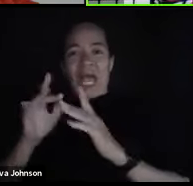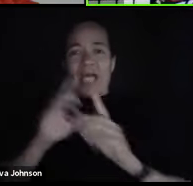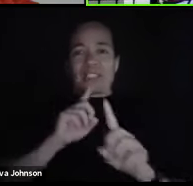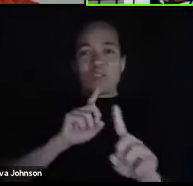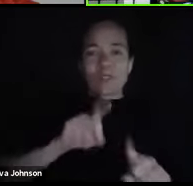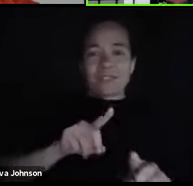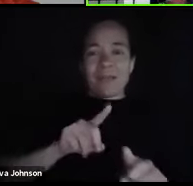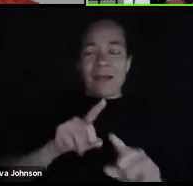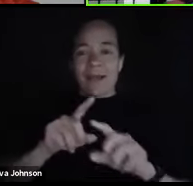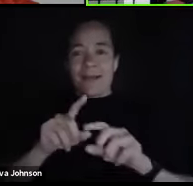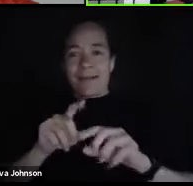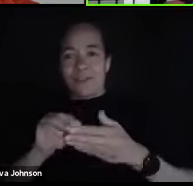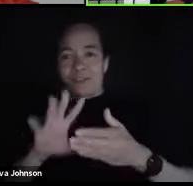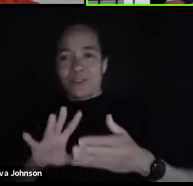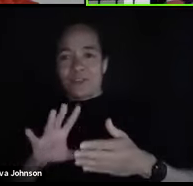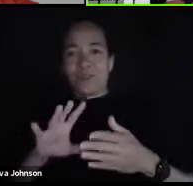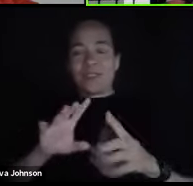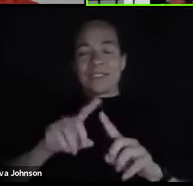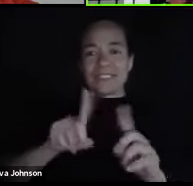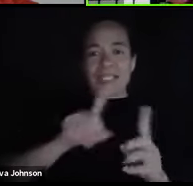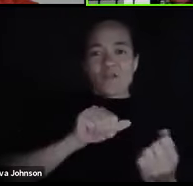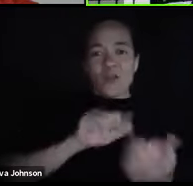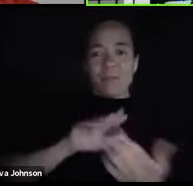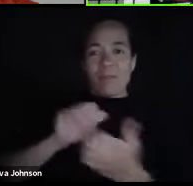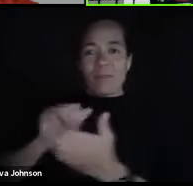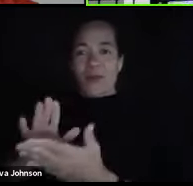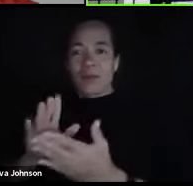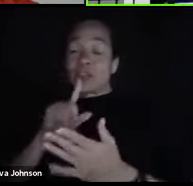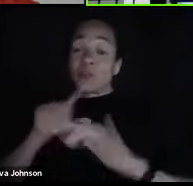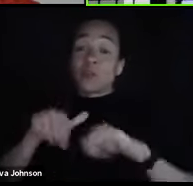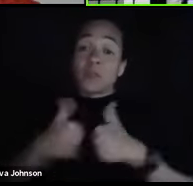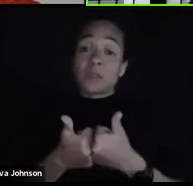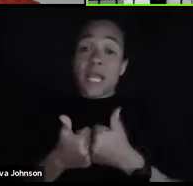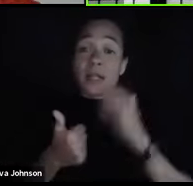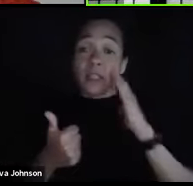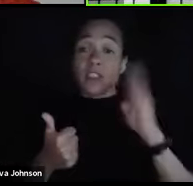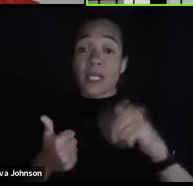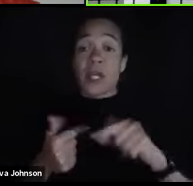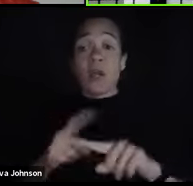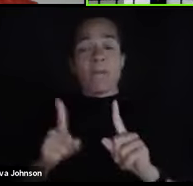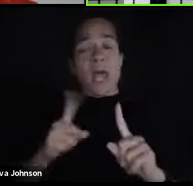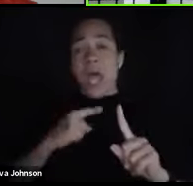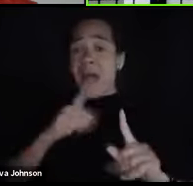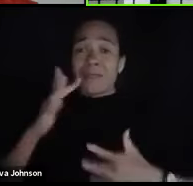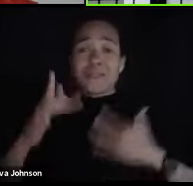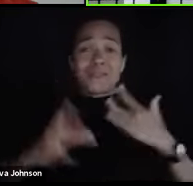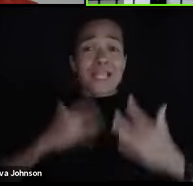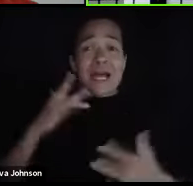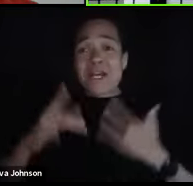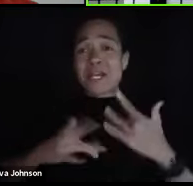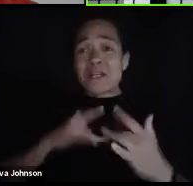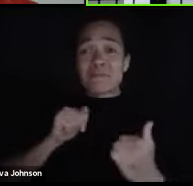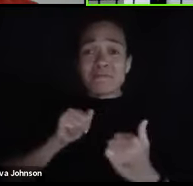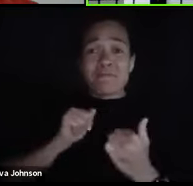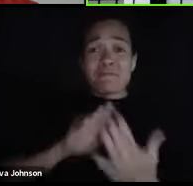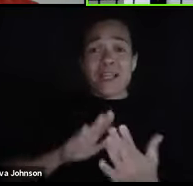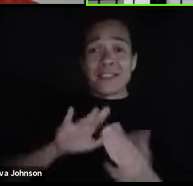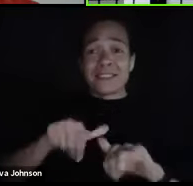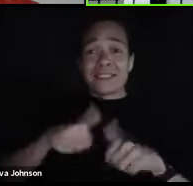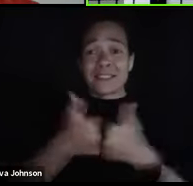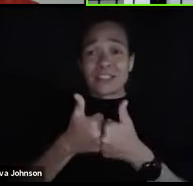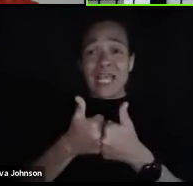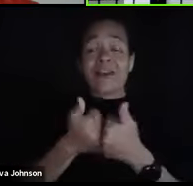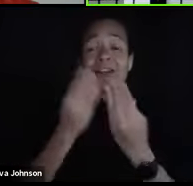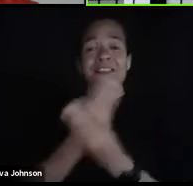modalities is going to be challenging. But I'm excited to face the challenge, and I'll tell you this, and I